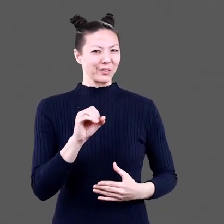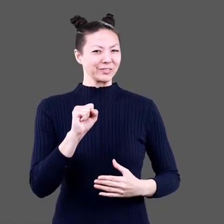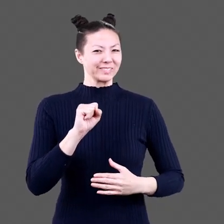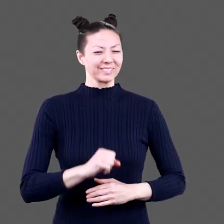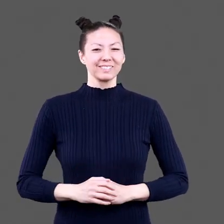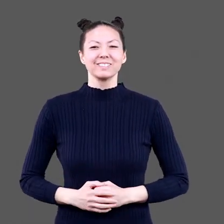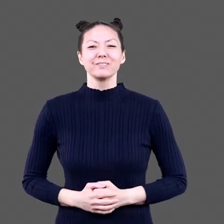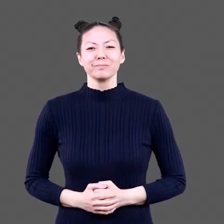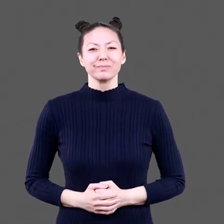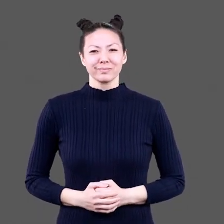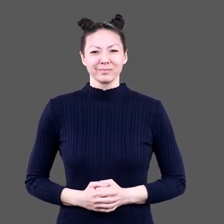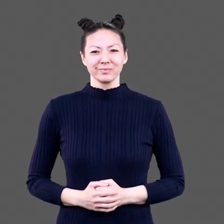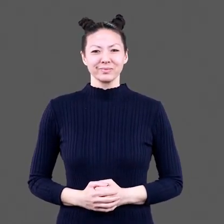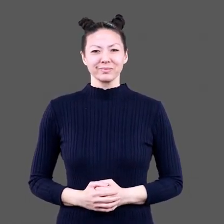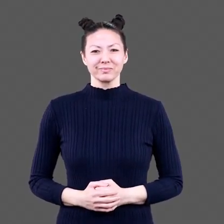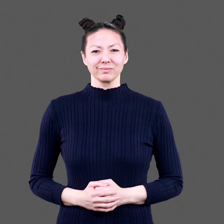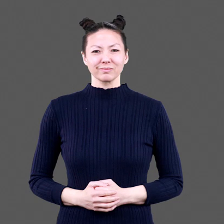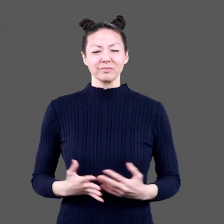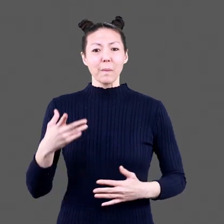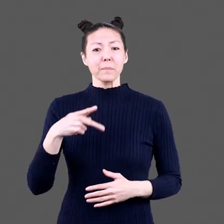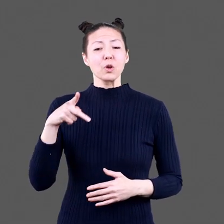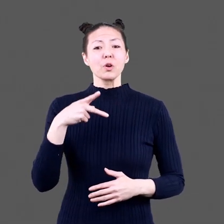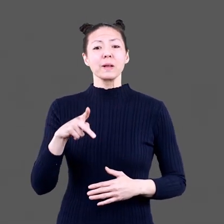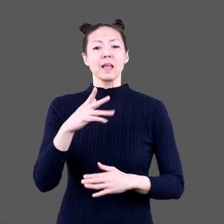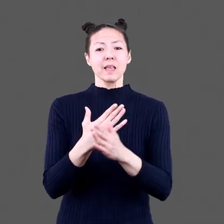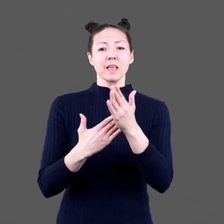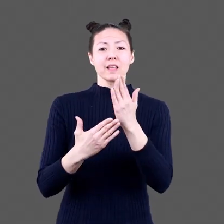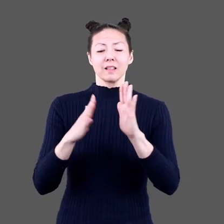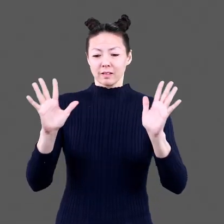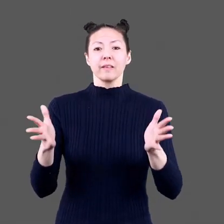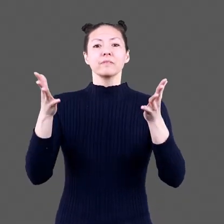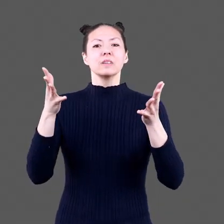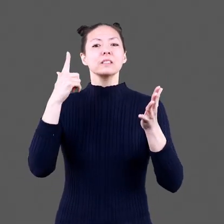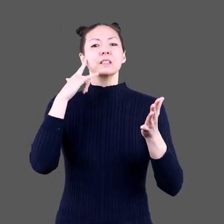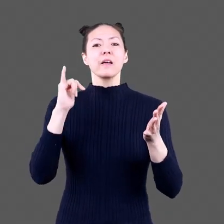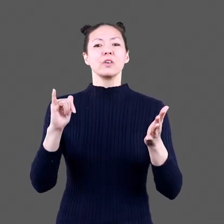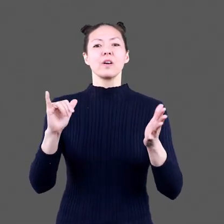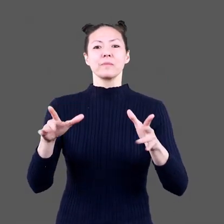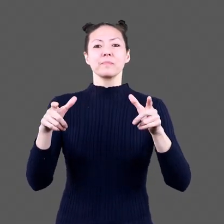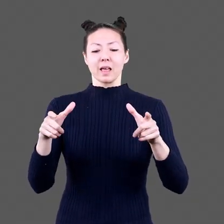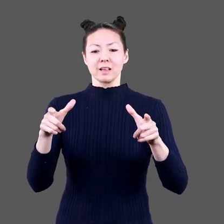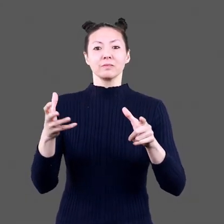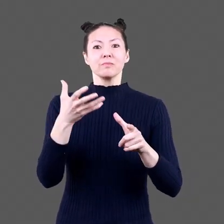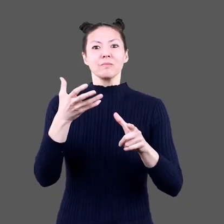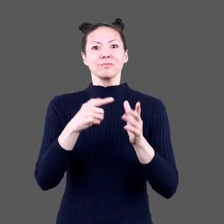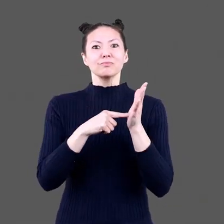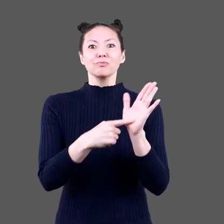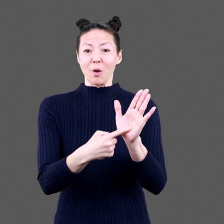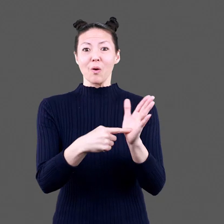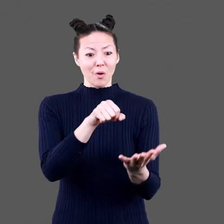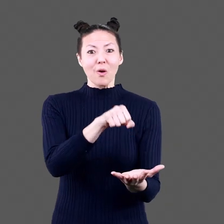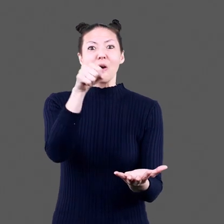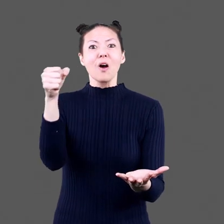Love Tacos A purple hand lifts a silver lid off a plate Revealing